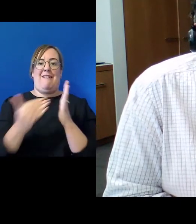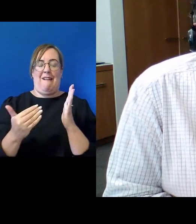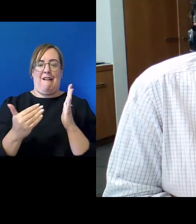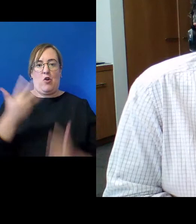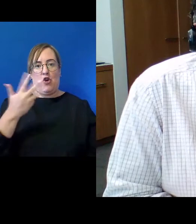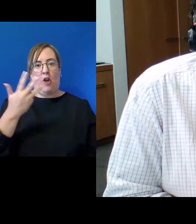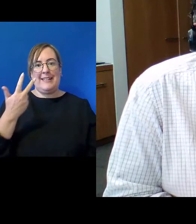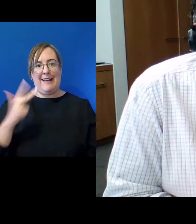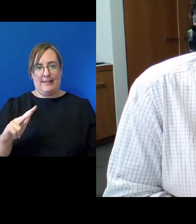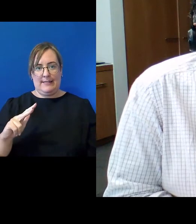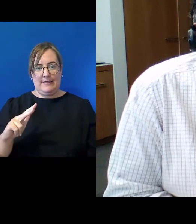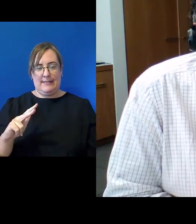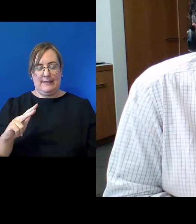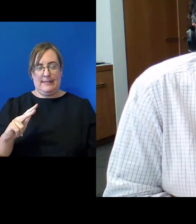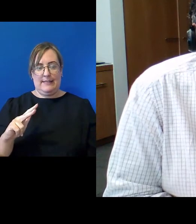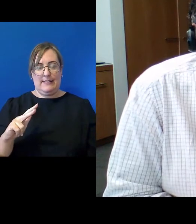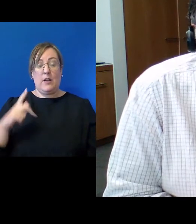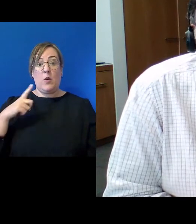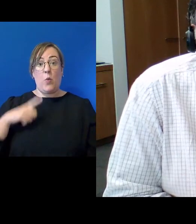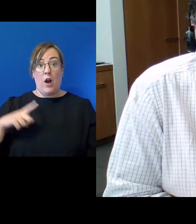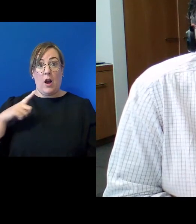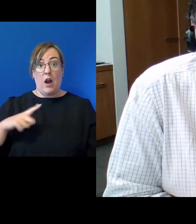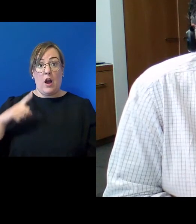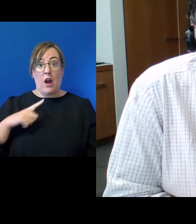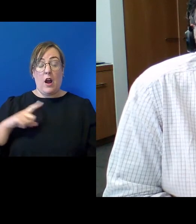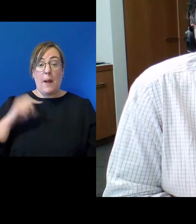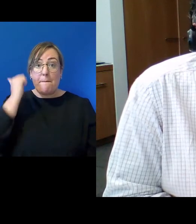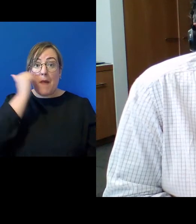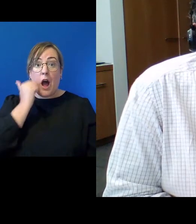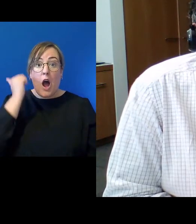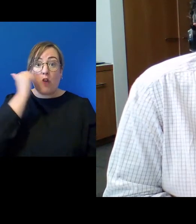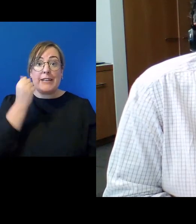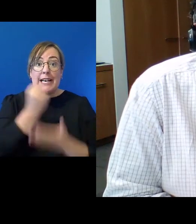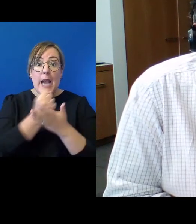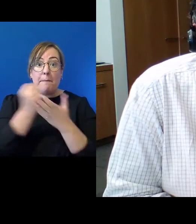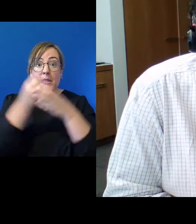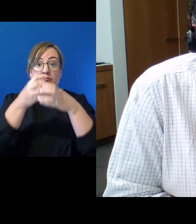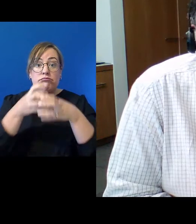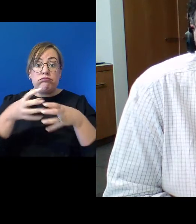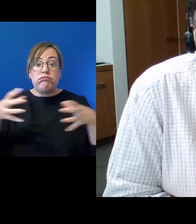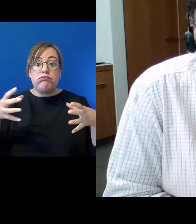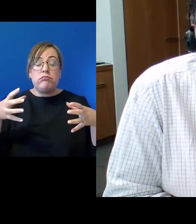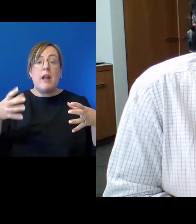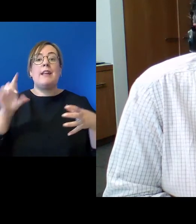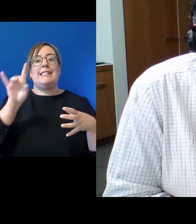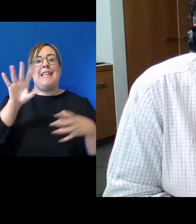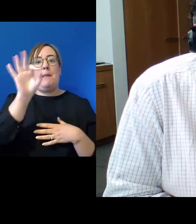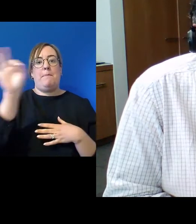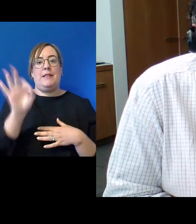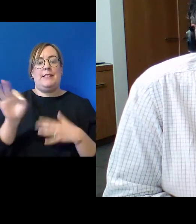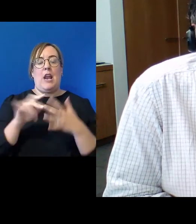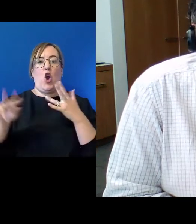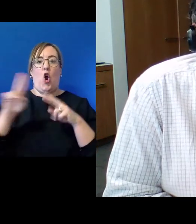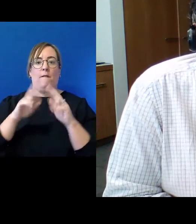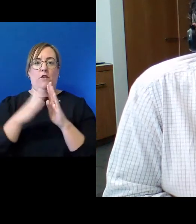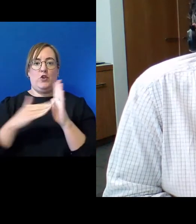Significantly, I think, because the Maori population in the 80s had grown to more than 10%, much of it urban,